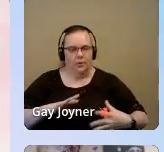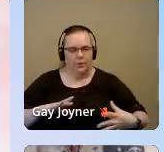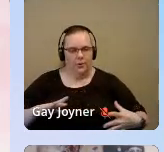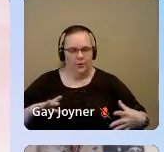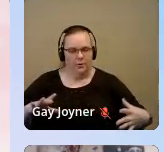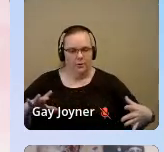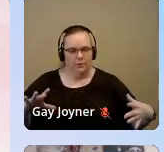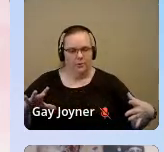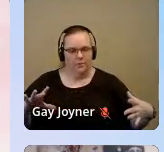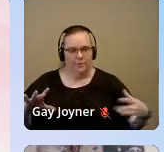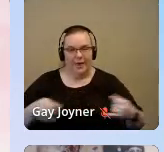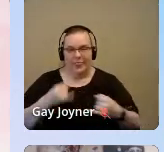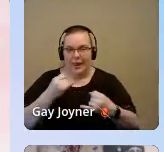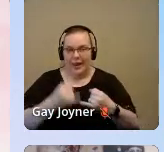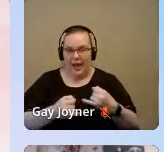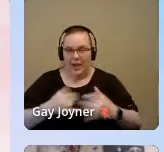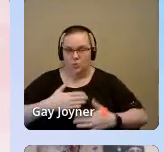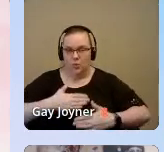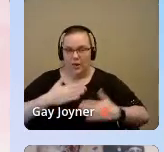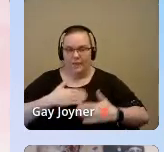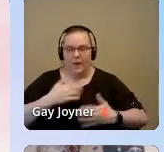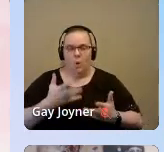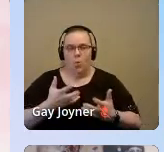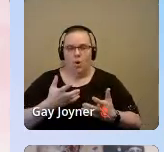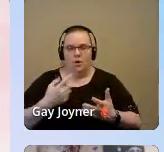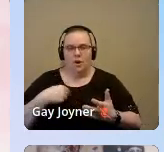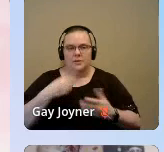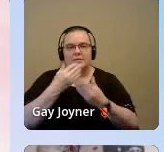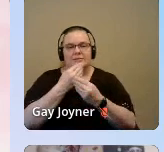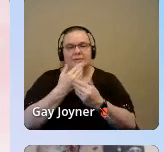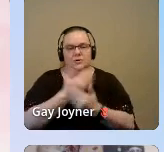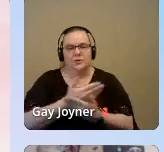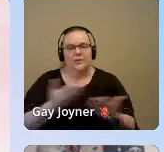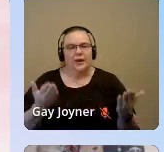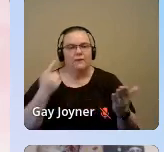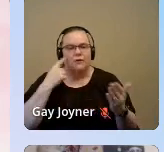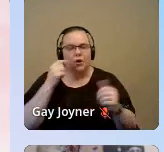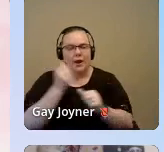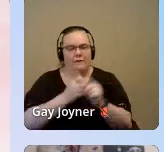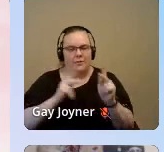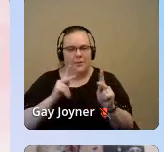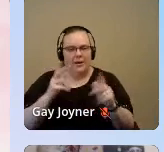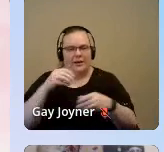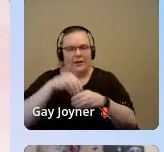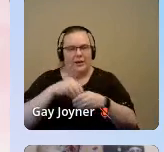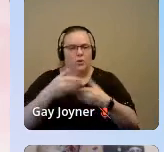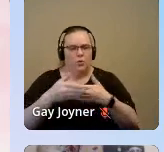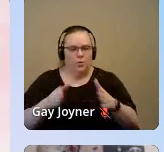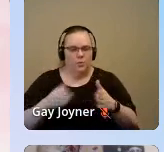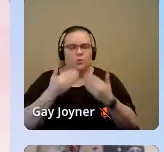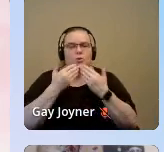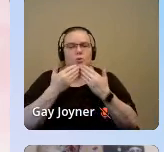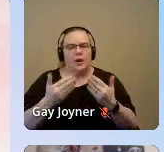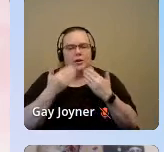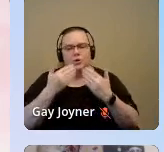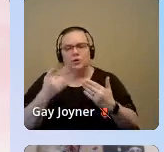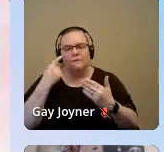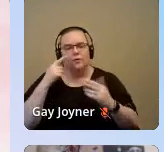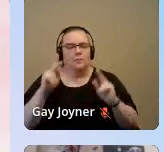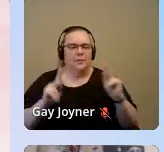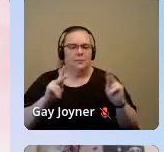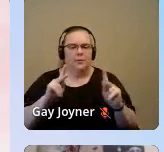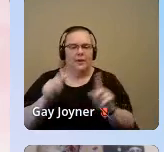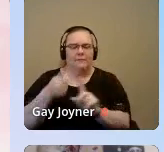And on this last breath, I just want to send gratitude to everyone who's in the room, gratitude for folks who've been